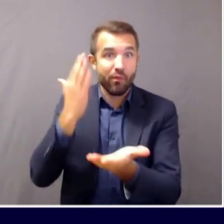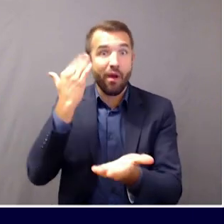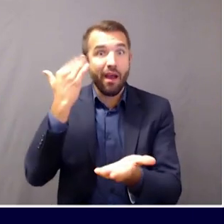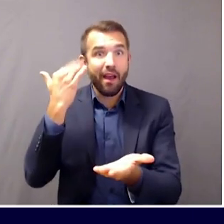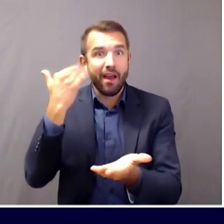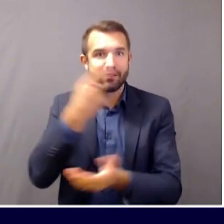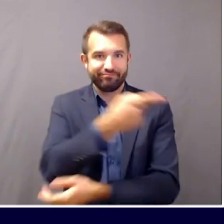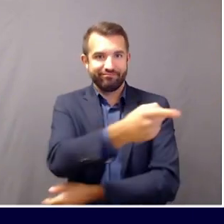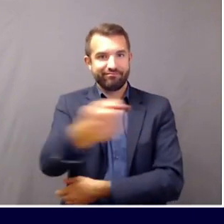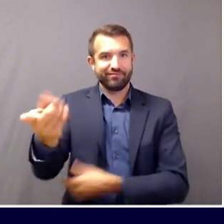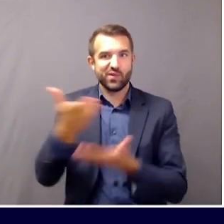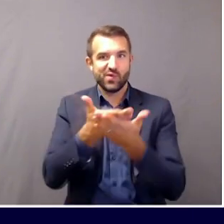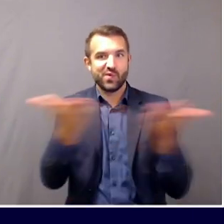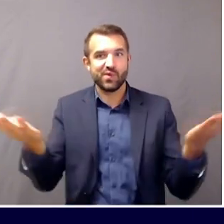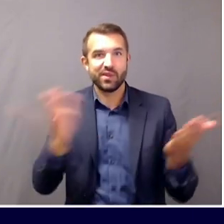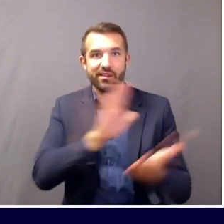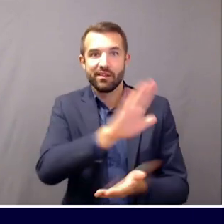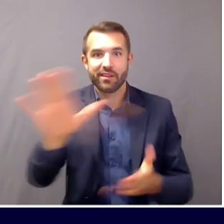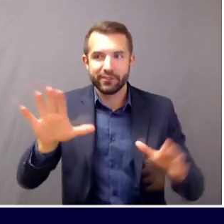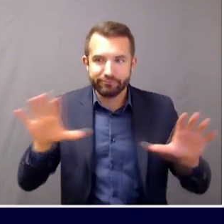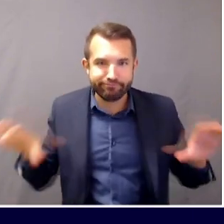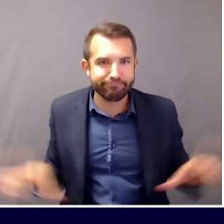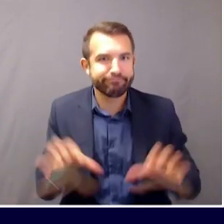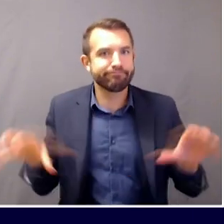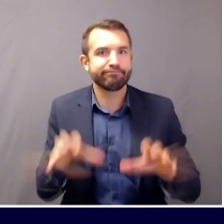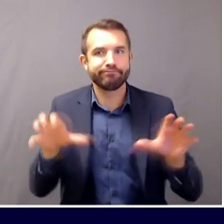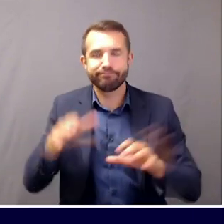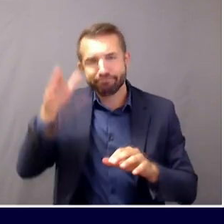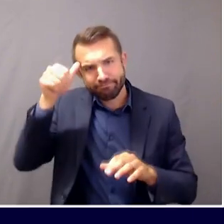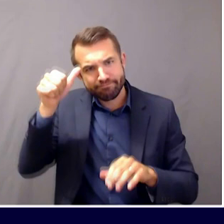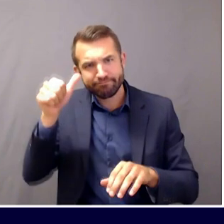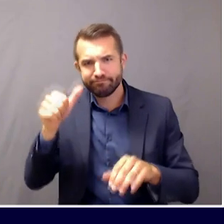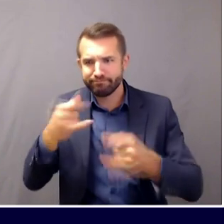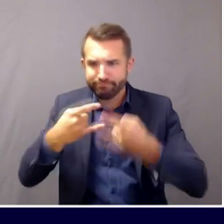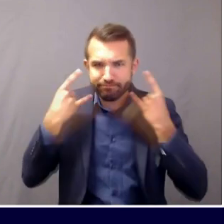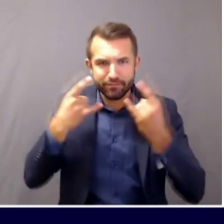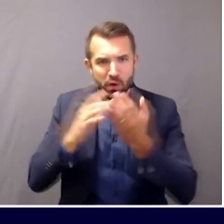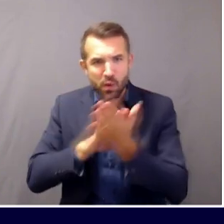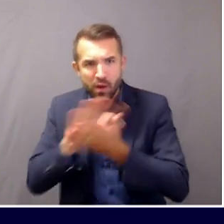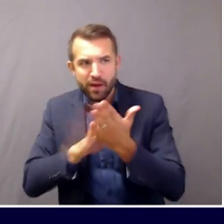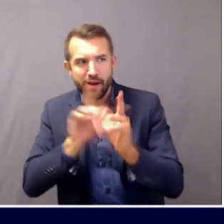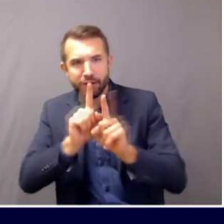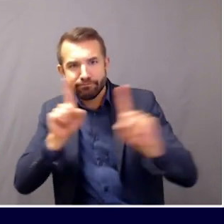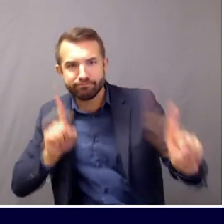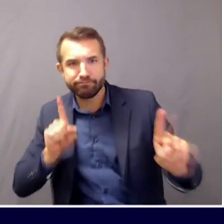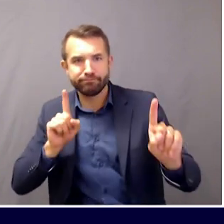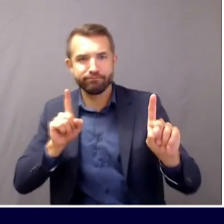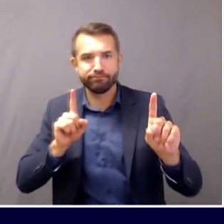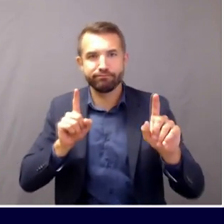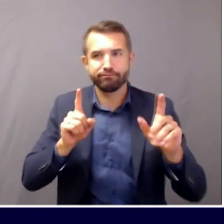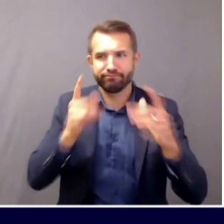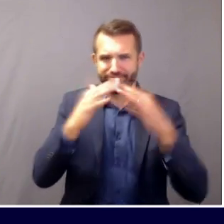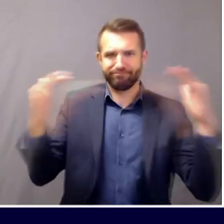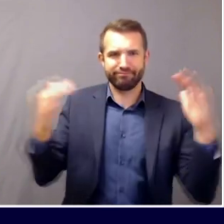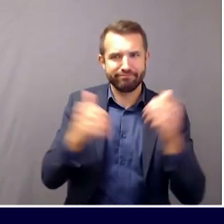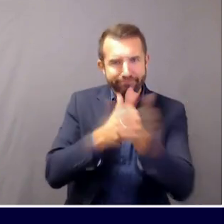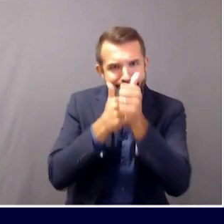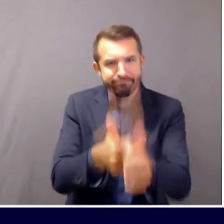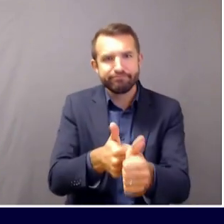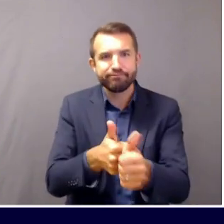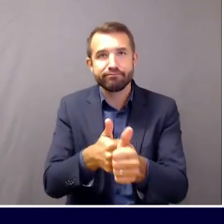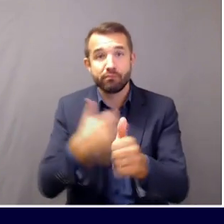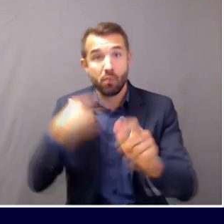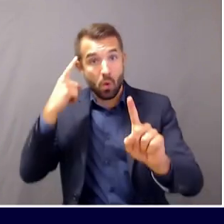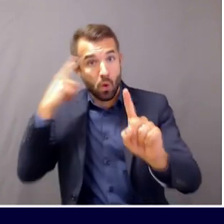not to spite them. But our goal right now is to try to stay at this level. That is, after